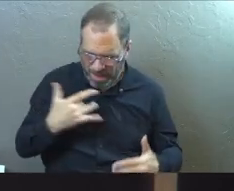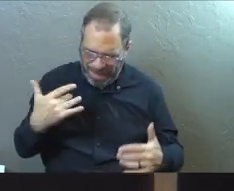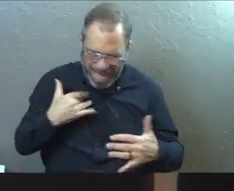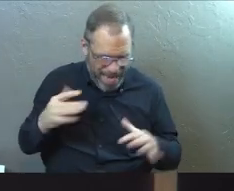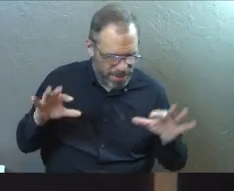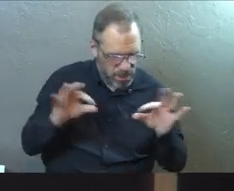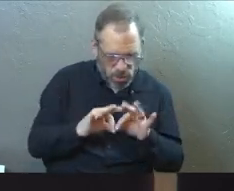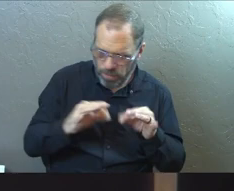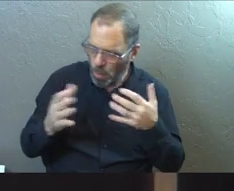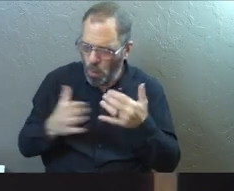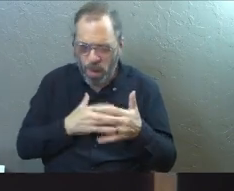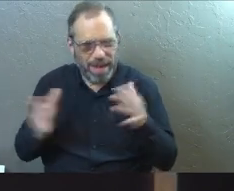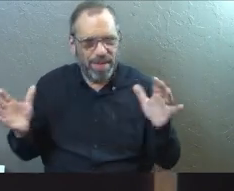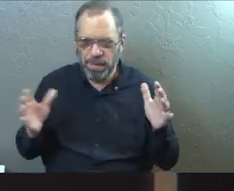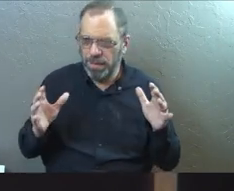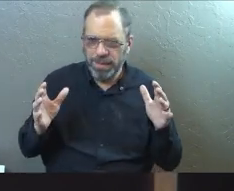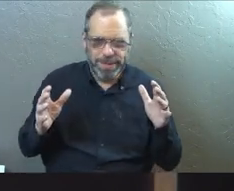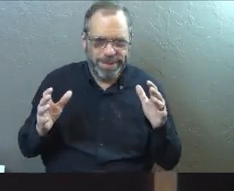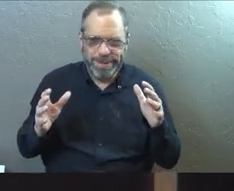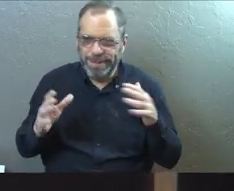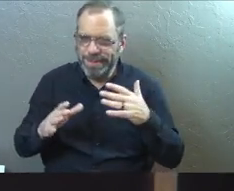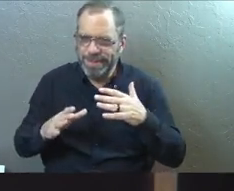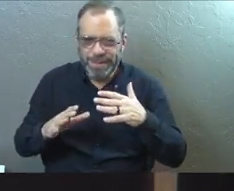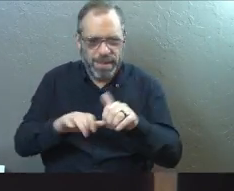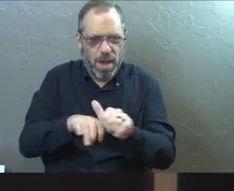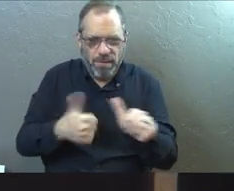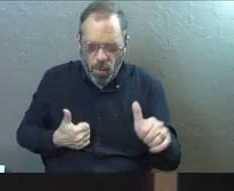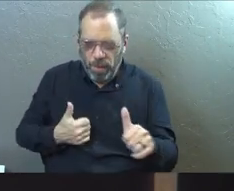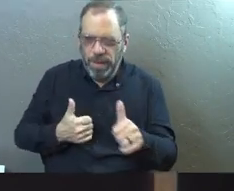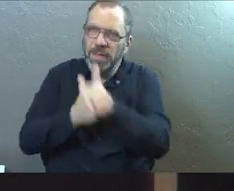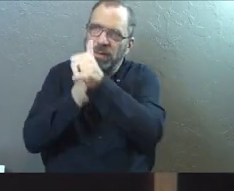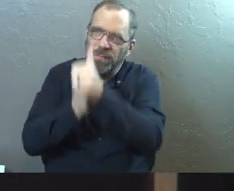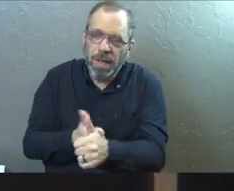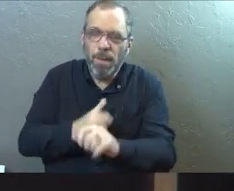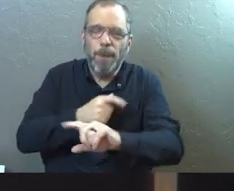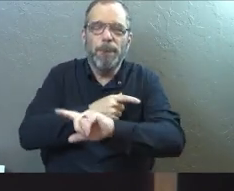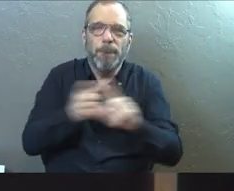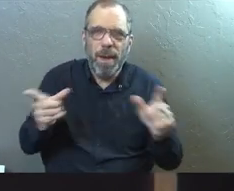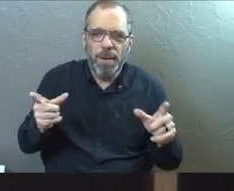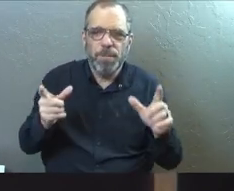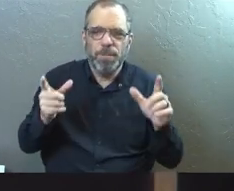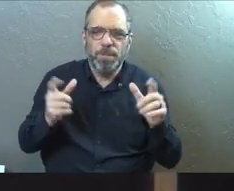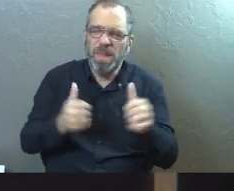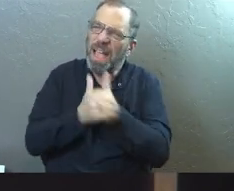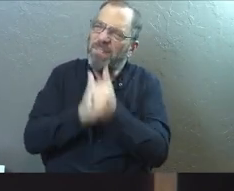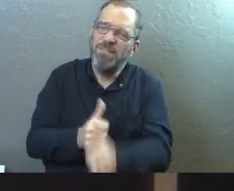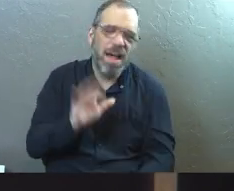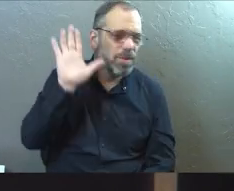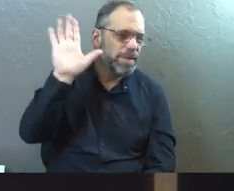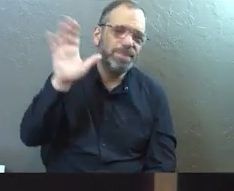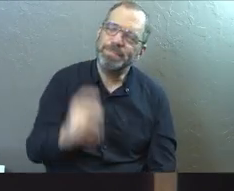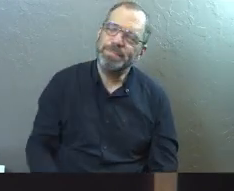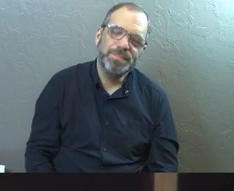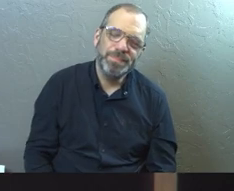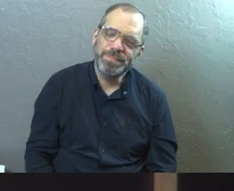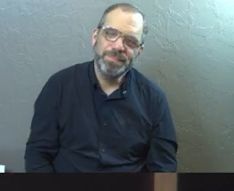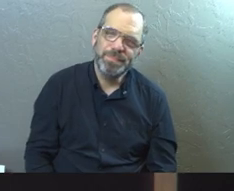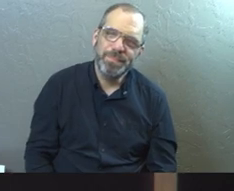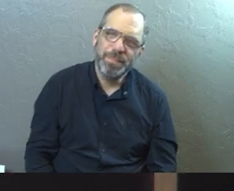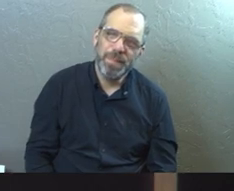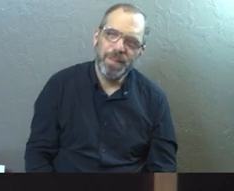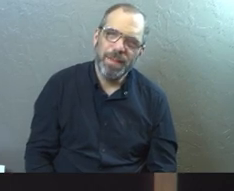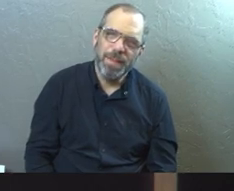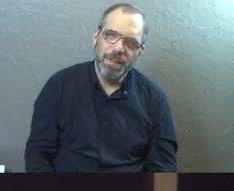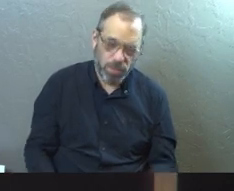deserve and whatever that may be that's keeping me from being able to walk in his path. And instead, I just got to follow his lead. And that's the